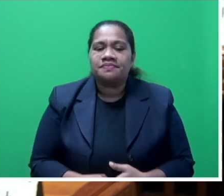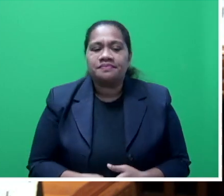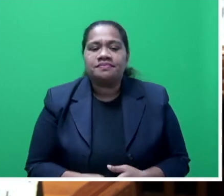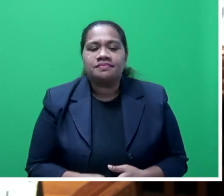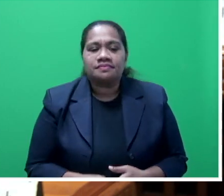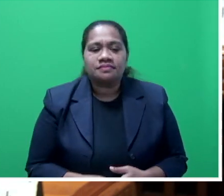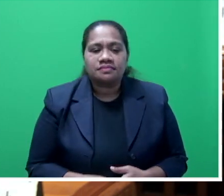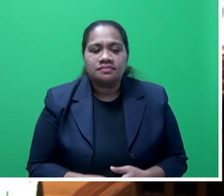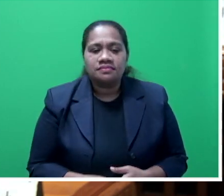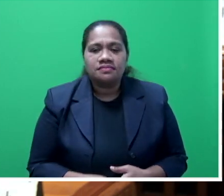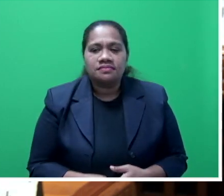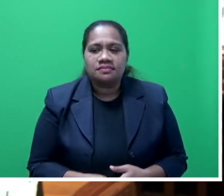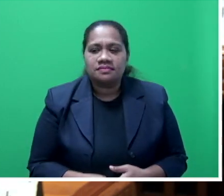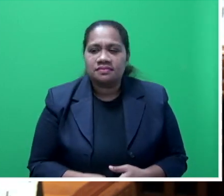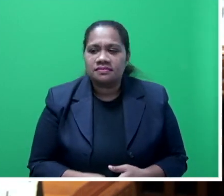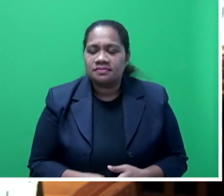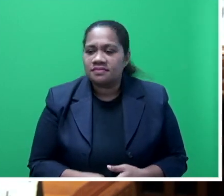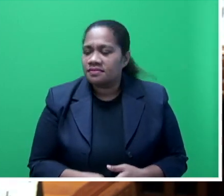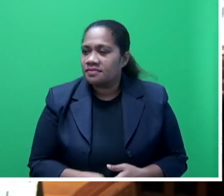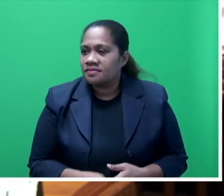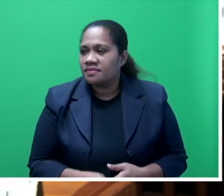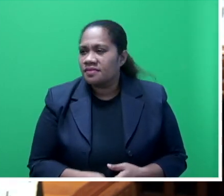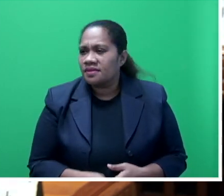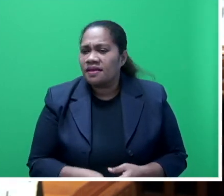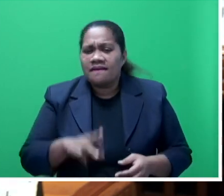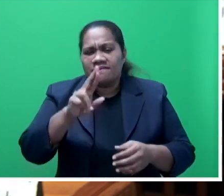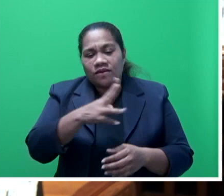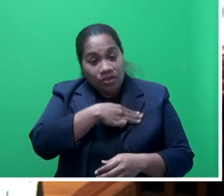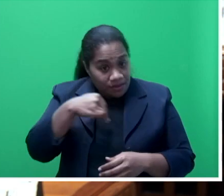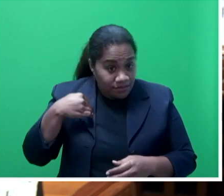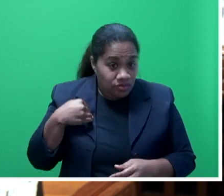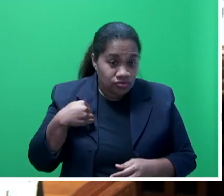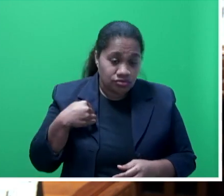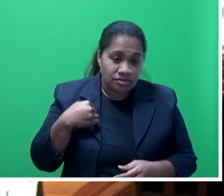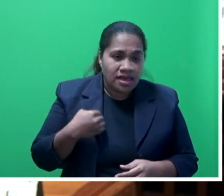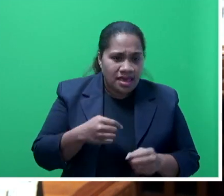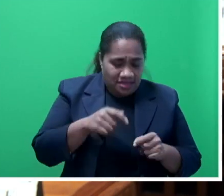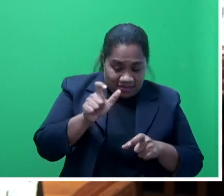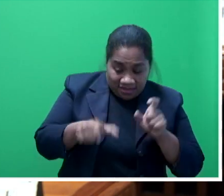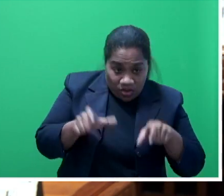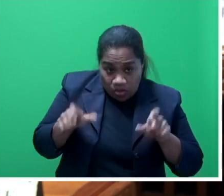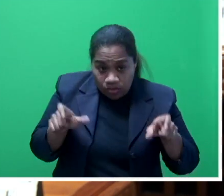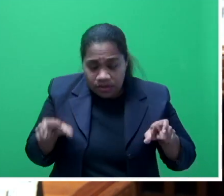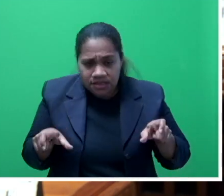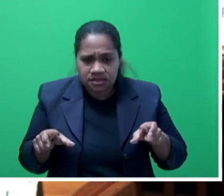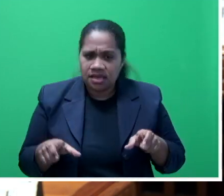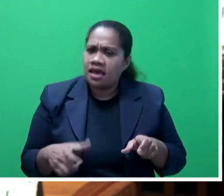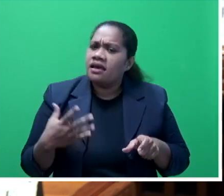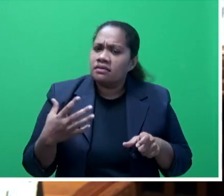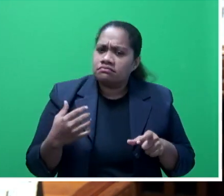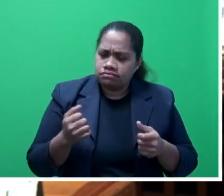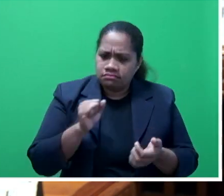or the Ministry and its stakeholders have well